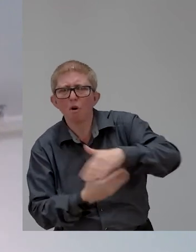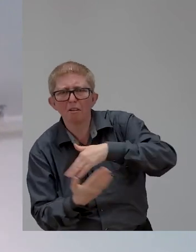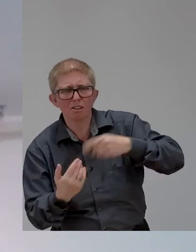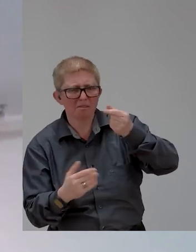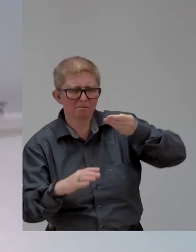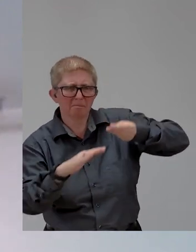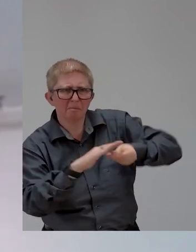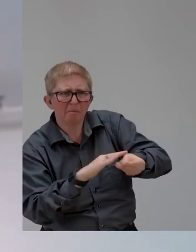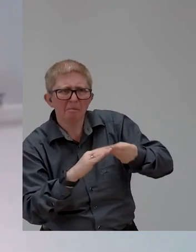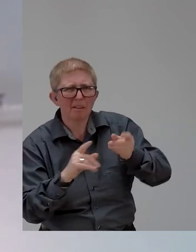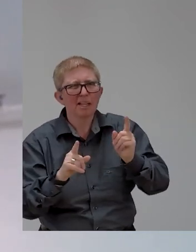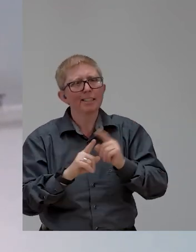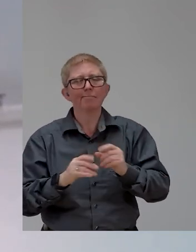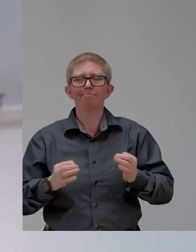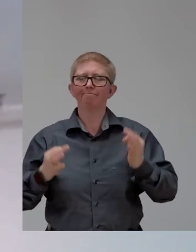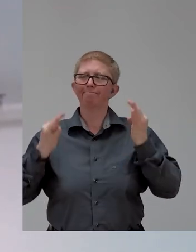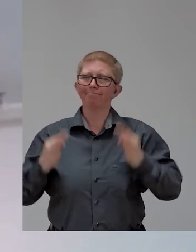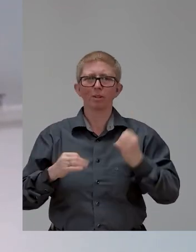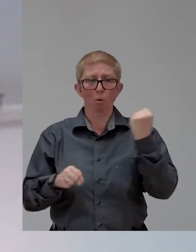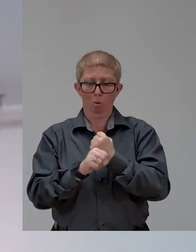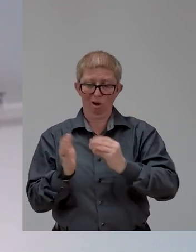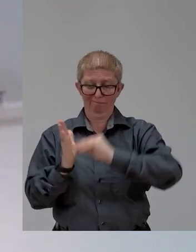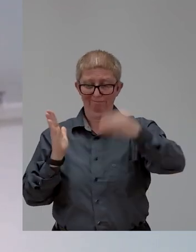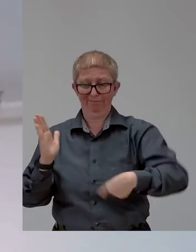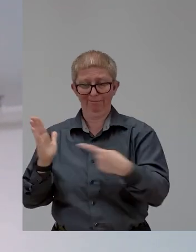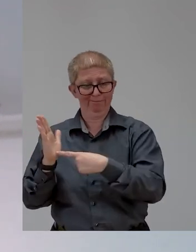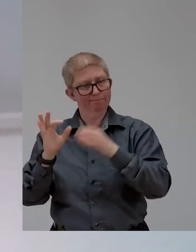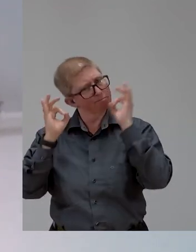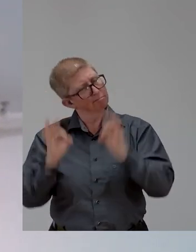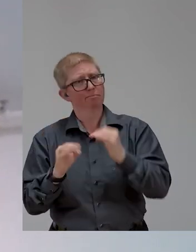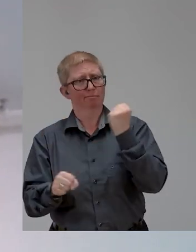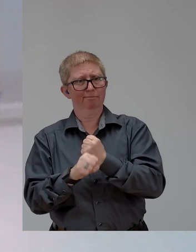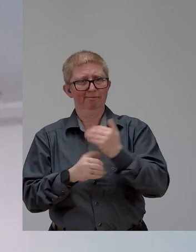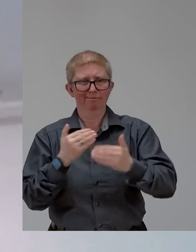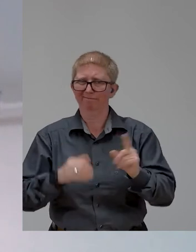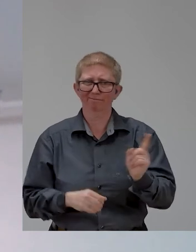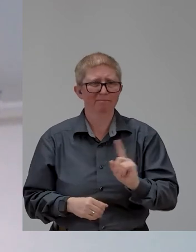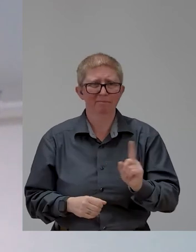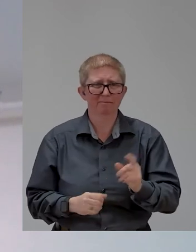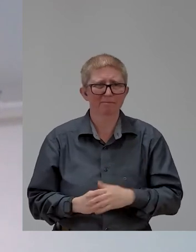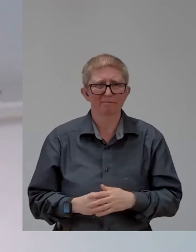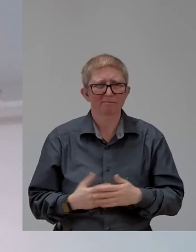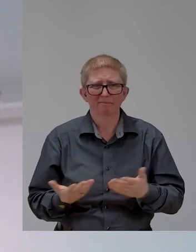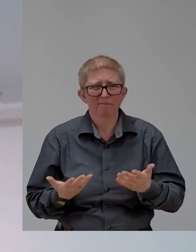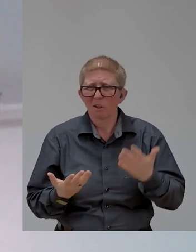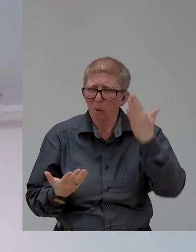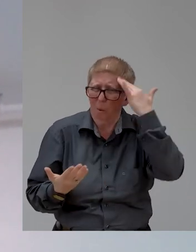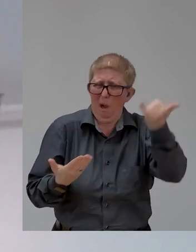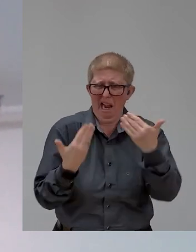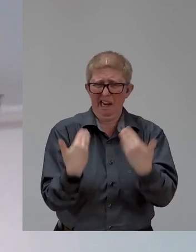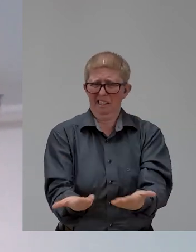and dark history. The origin for all this, as you know, lies in the idea that disabled equals not able.